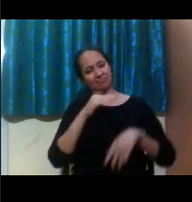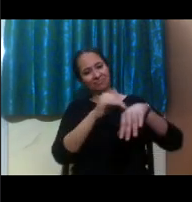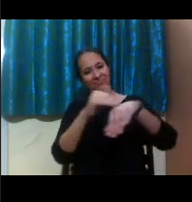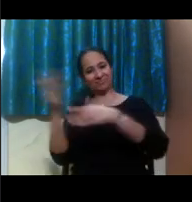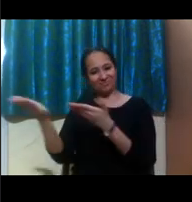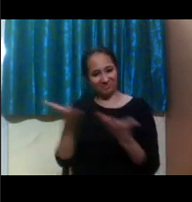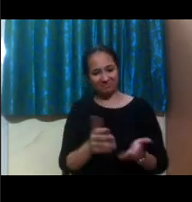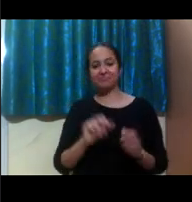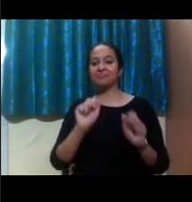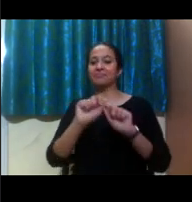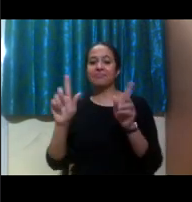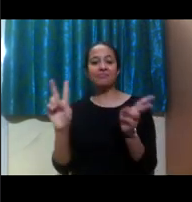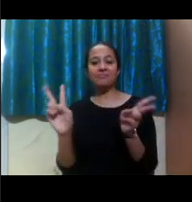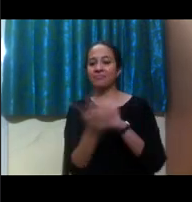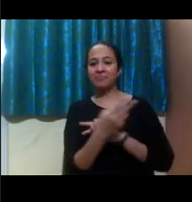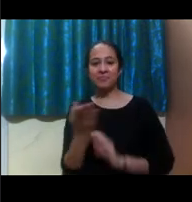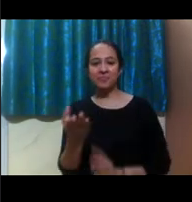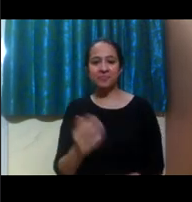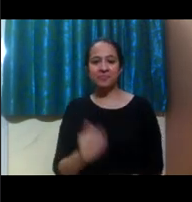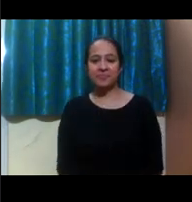next slide, please. Um,